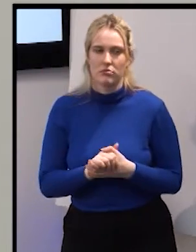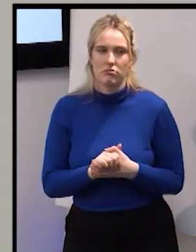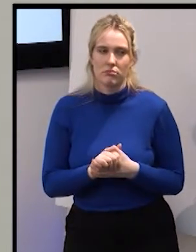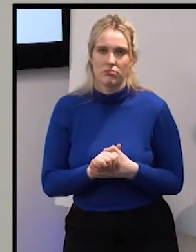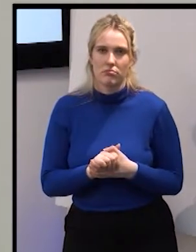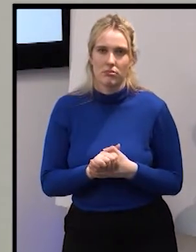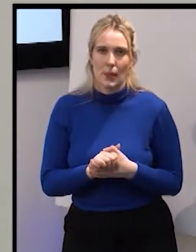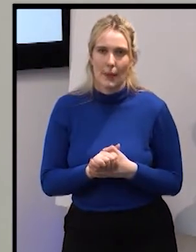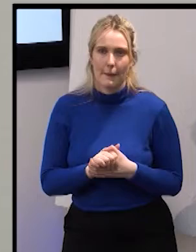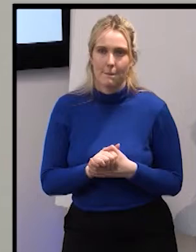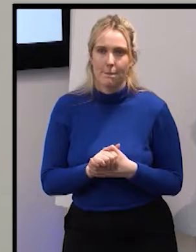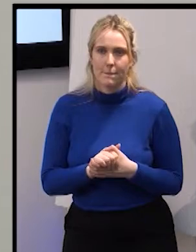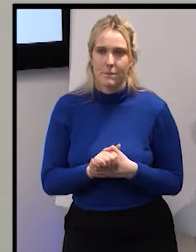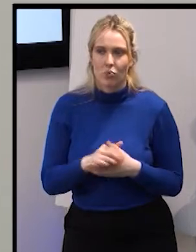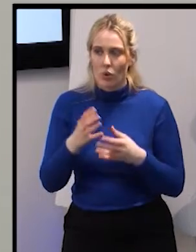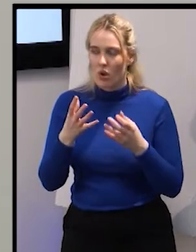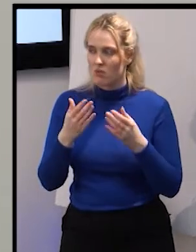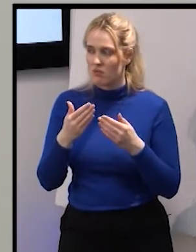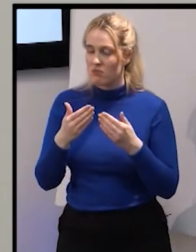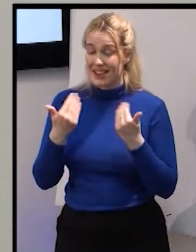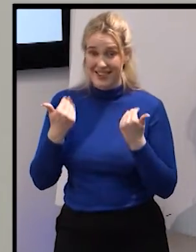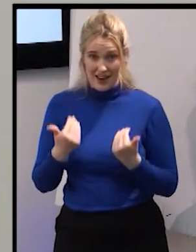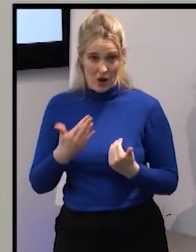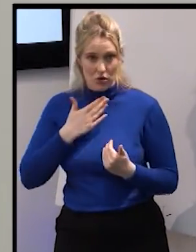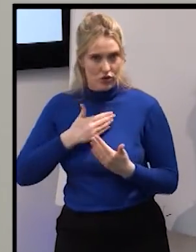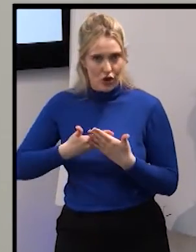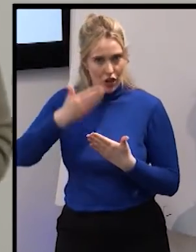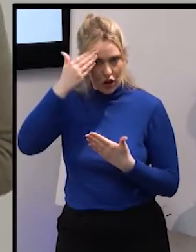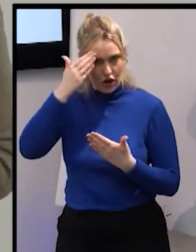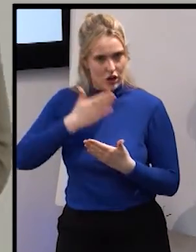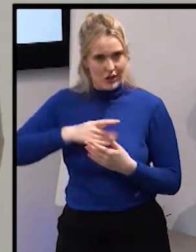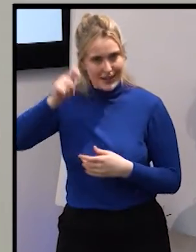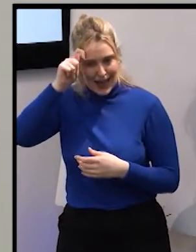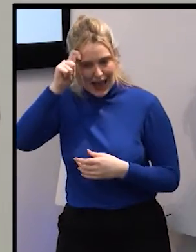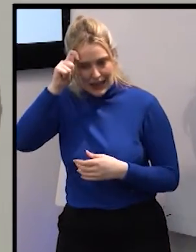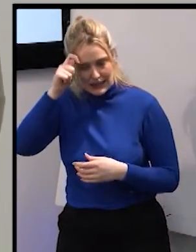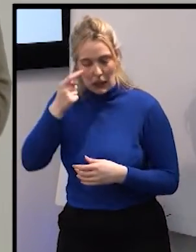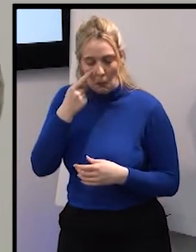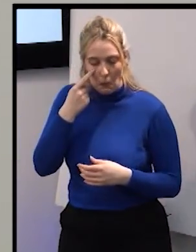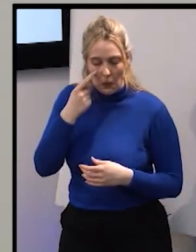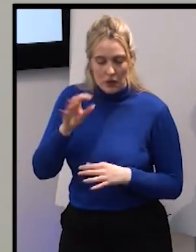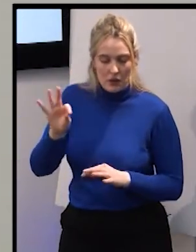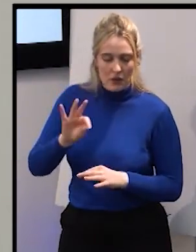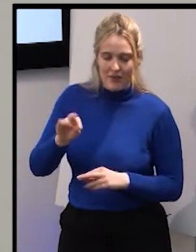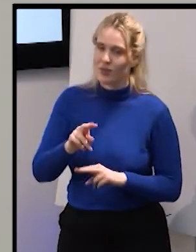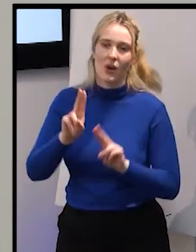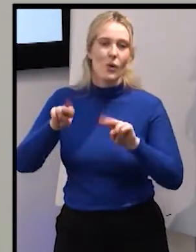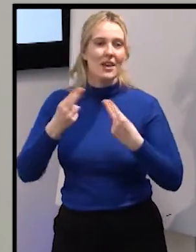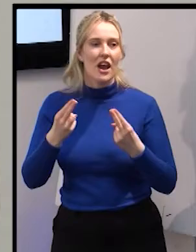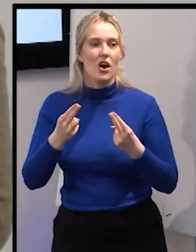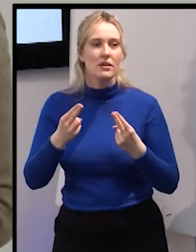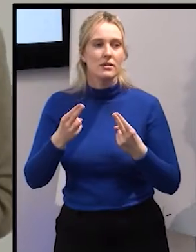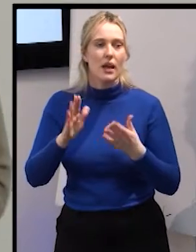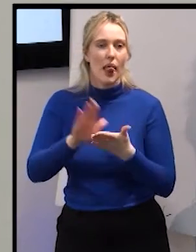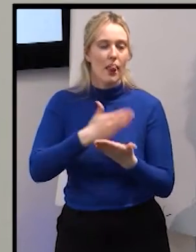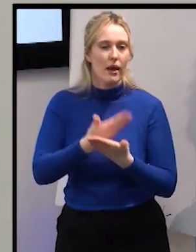we have so far we are just learning because the insats are not yet legal for consumption in